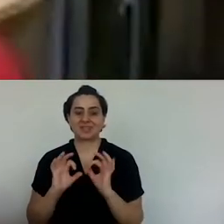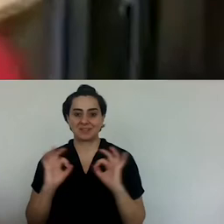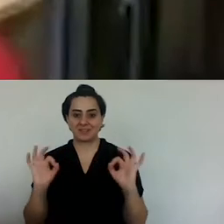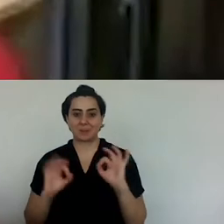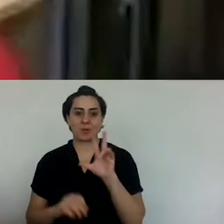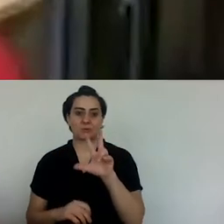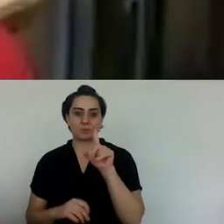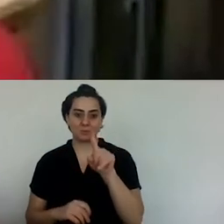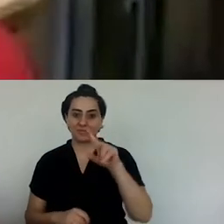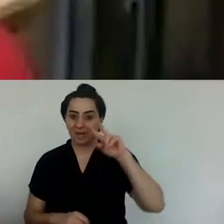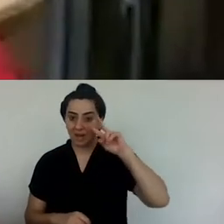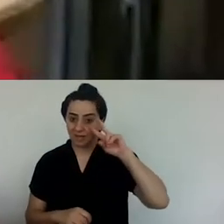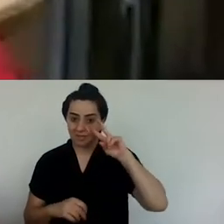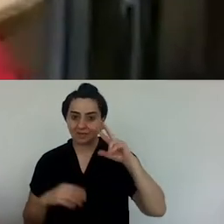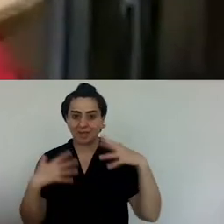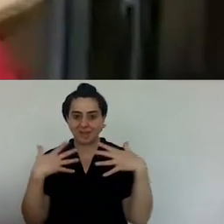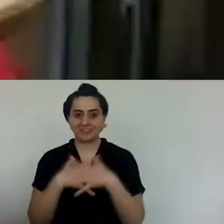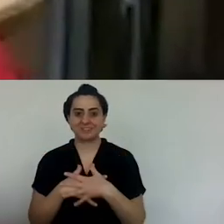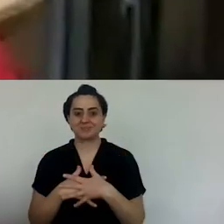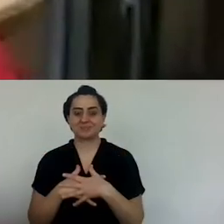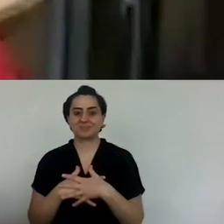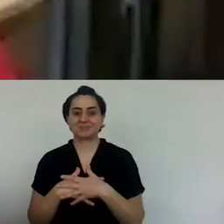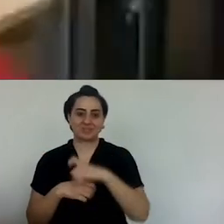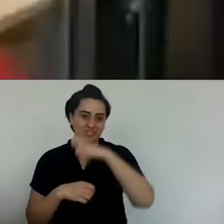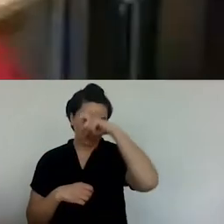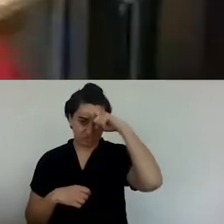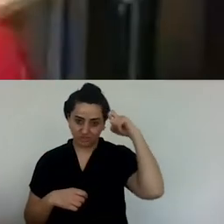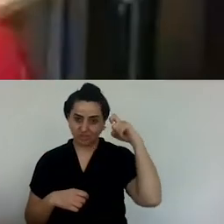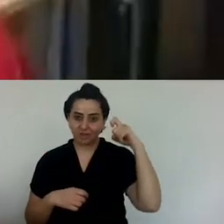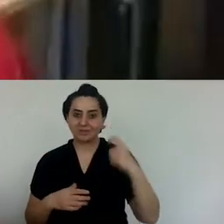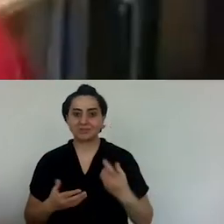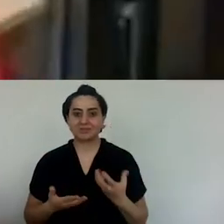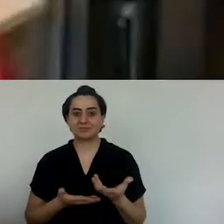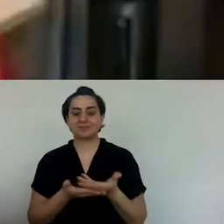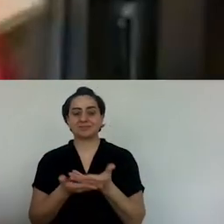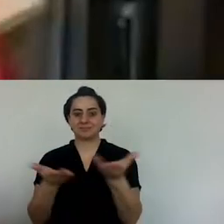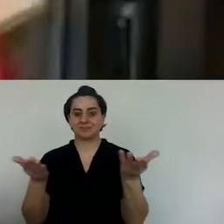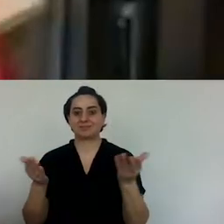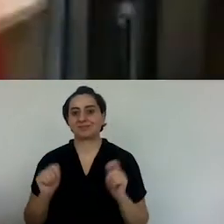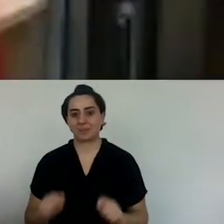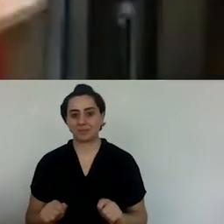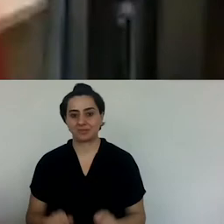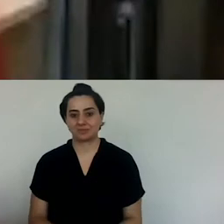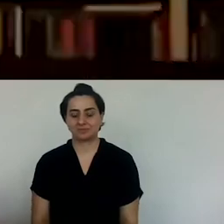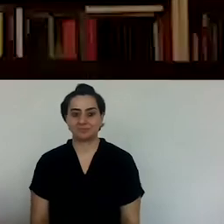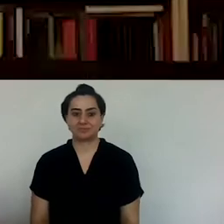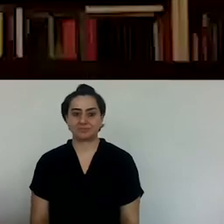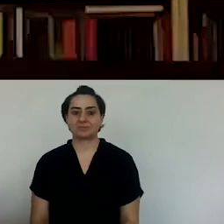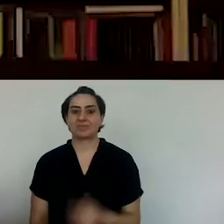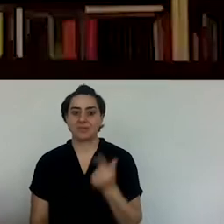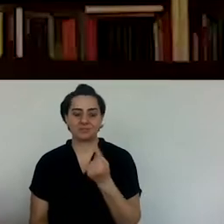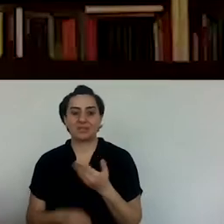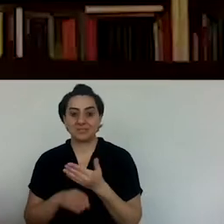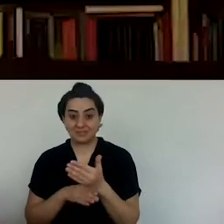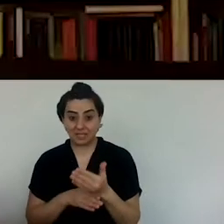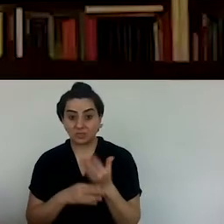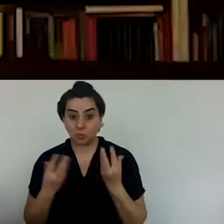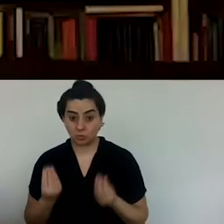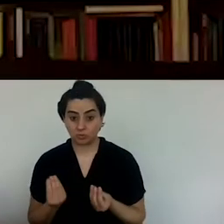on Shabur for them on the last day of the year. And he would serve that heart.